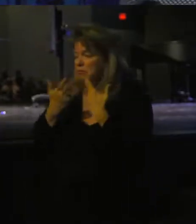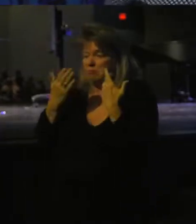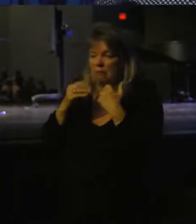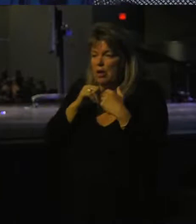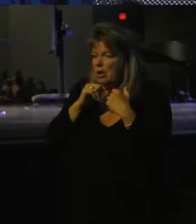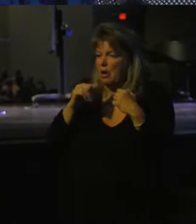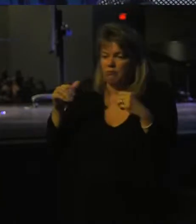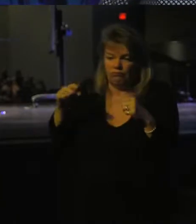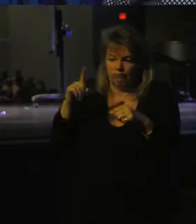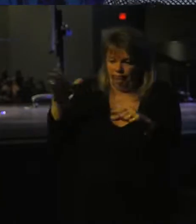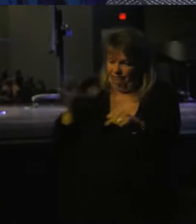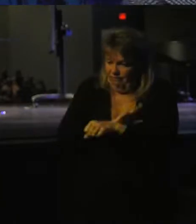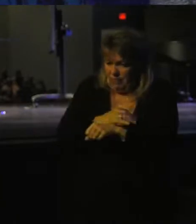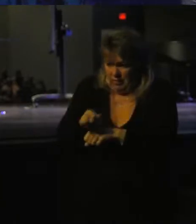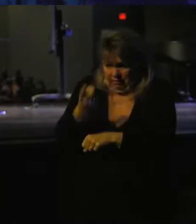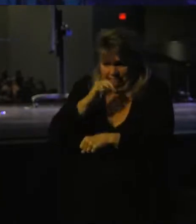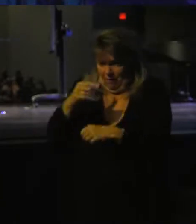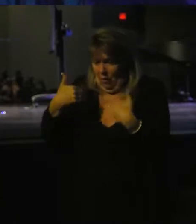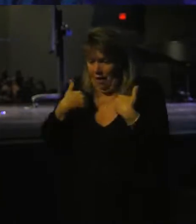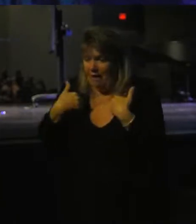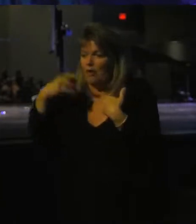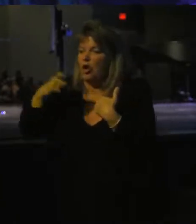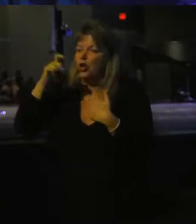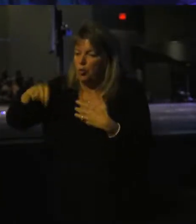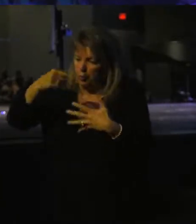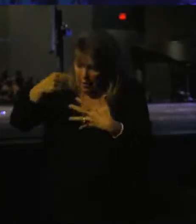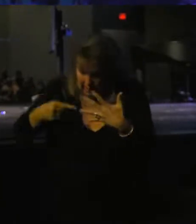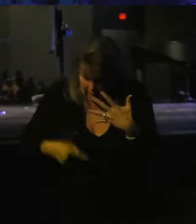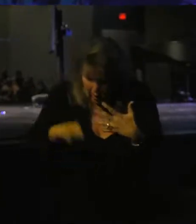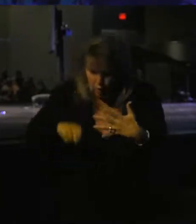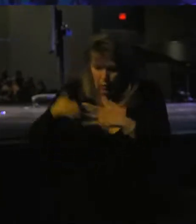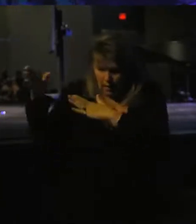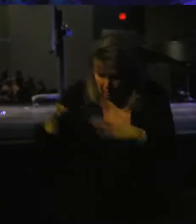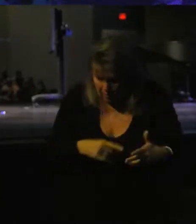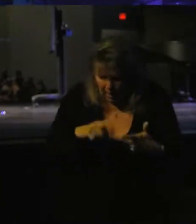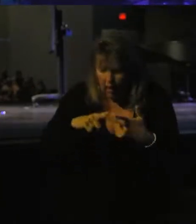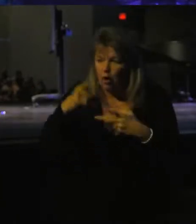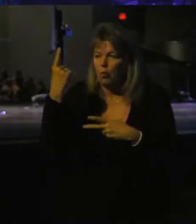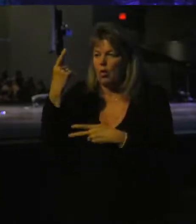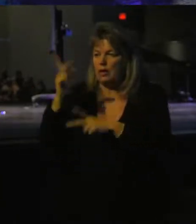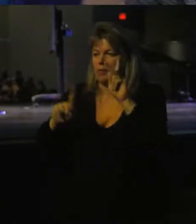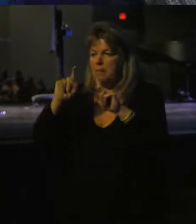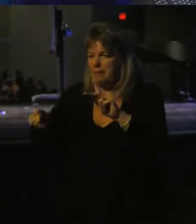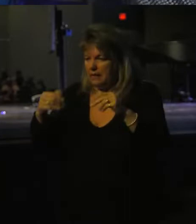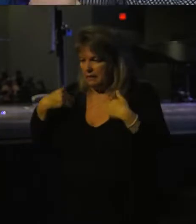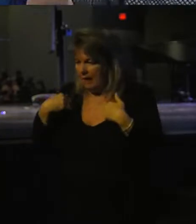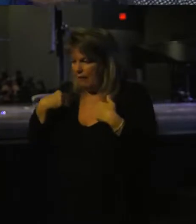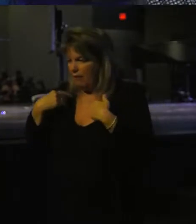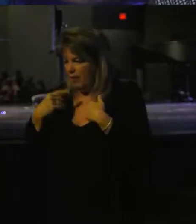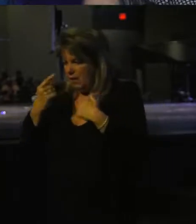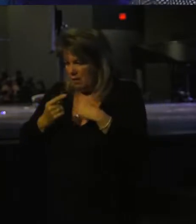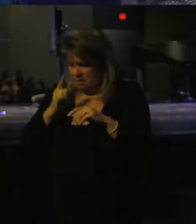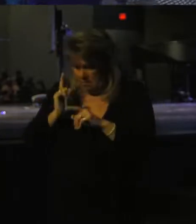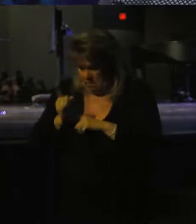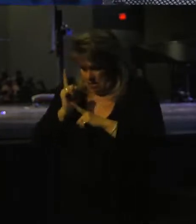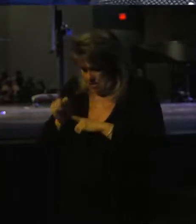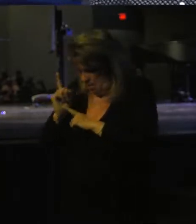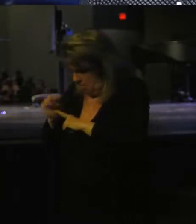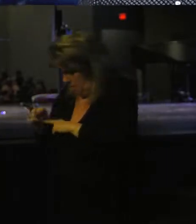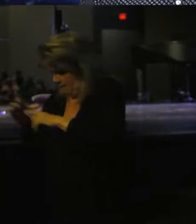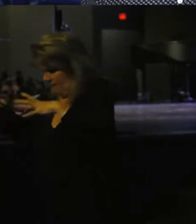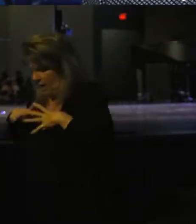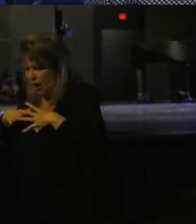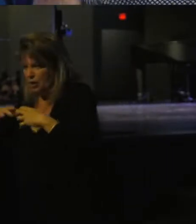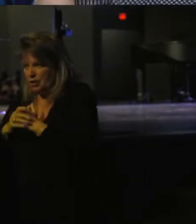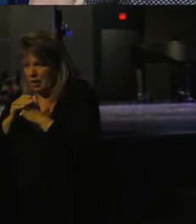understanding. You have to have the details, you have to have the plan, you're one of those people that have to have an hour by hour, minute by minute vacation.